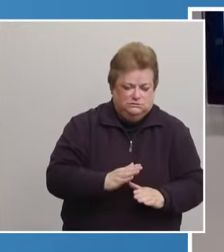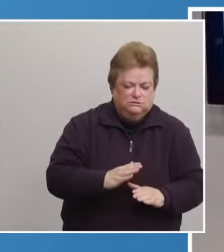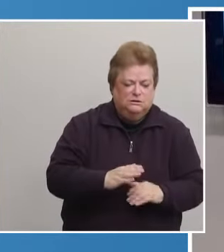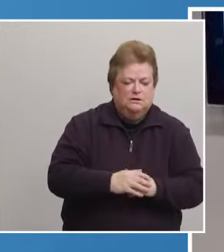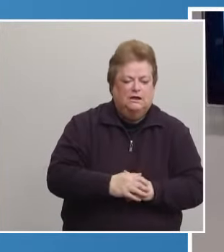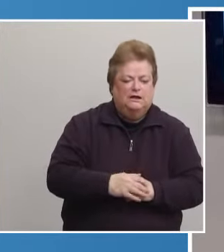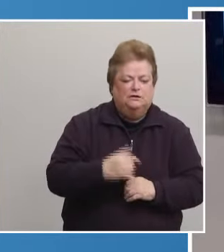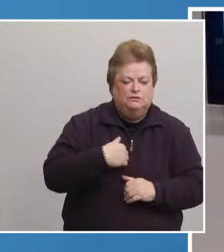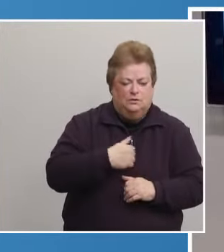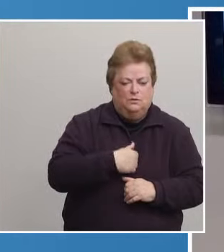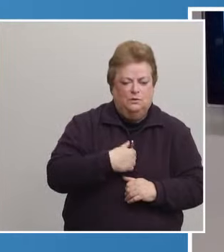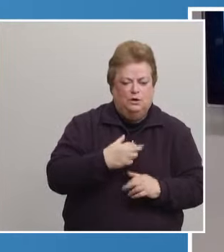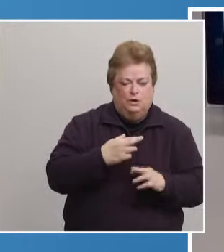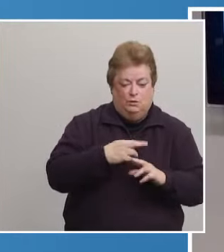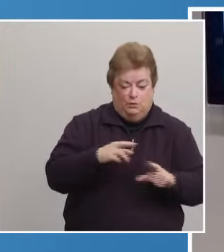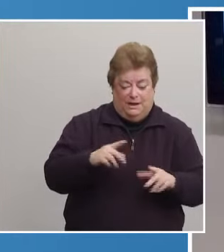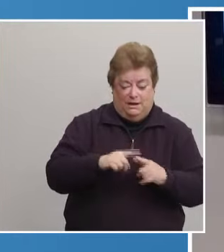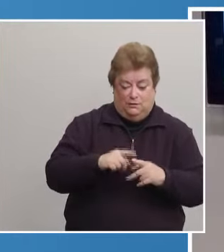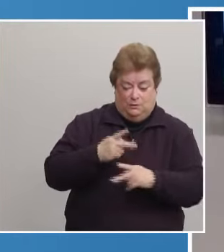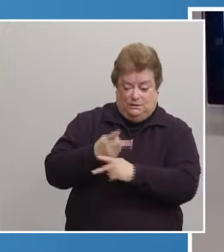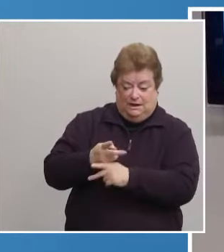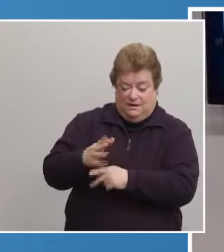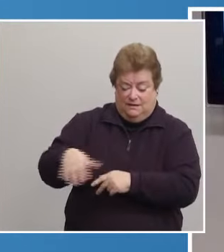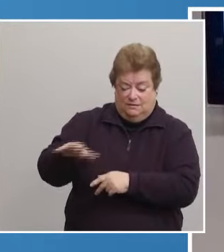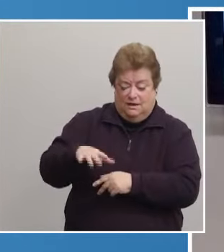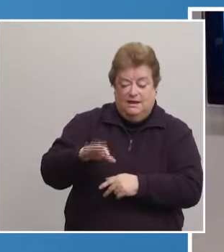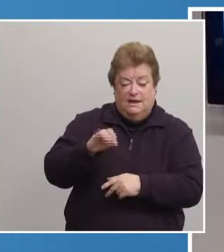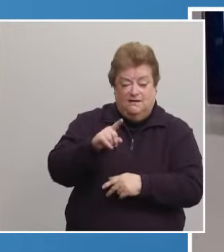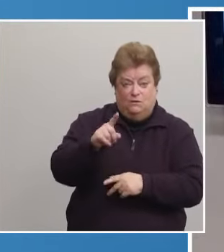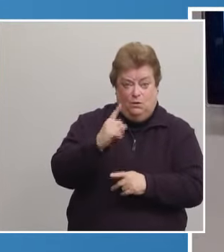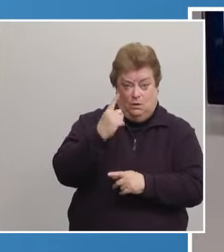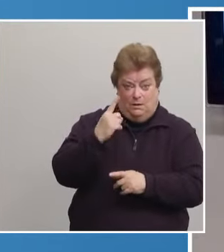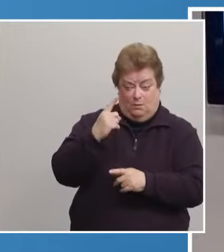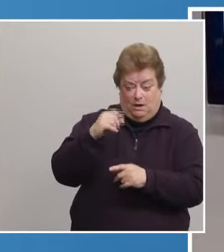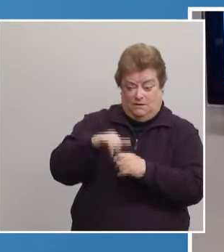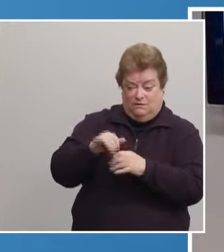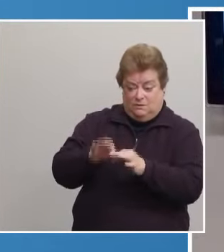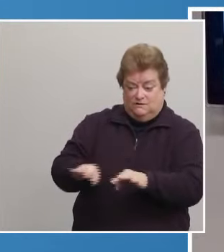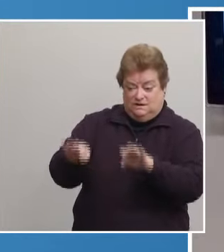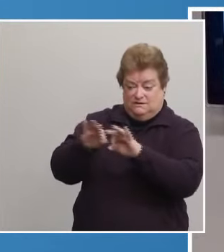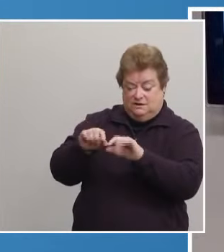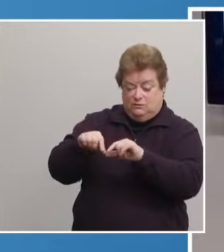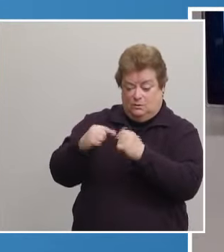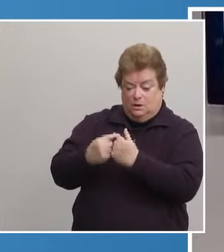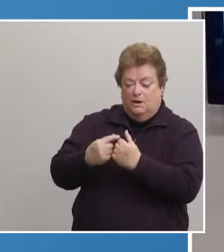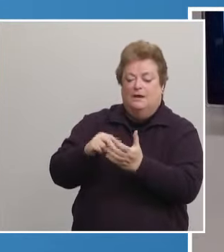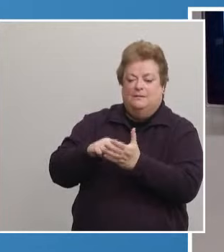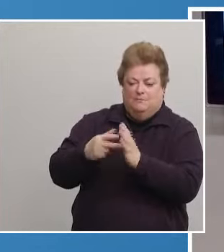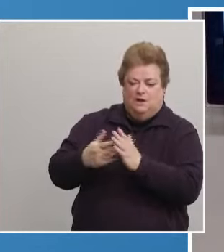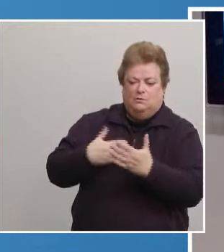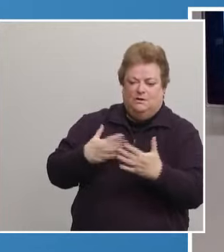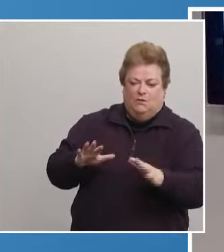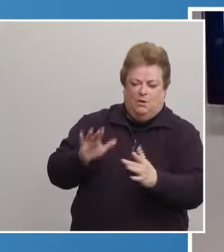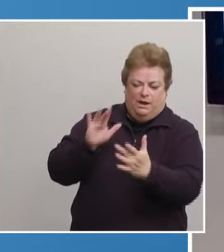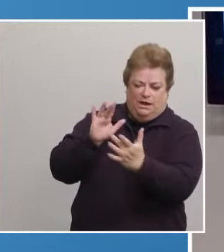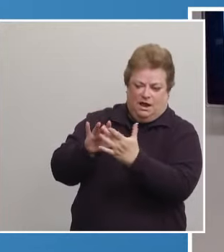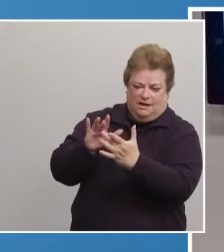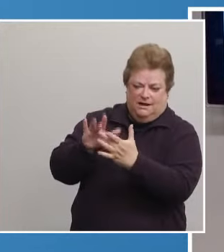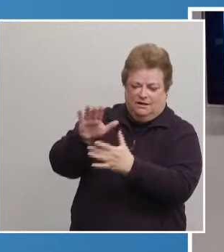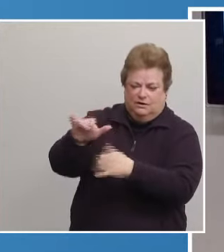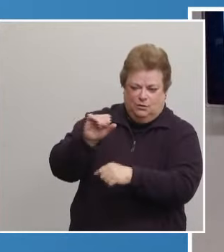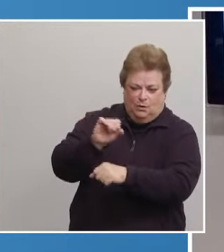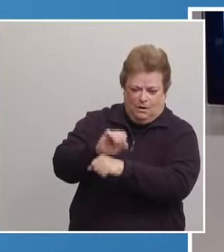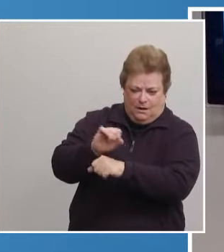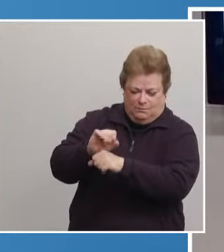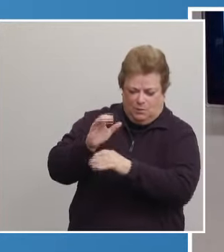we're ready to go on those groups. And if you're in one of the essential groups, we already have been in contact with employers and staffing,